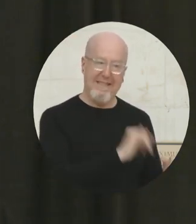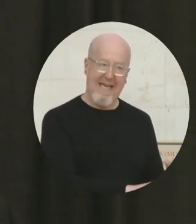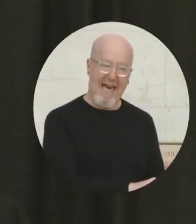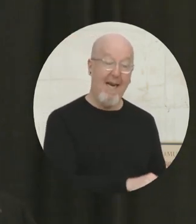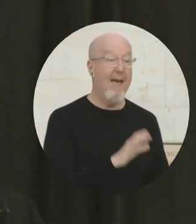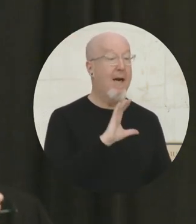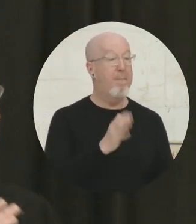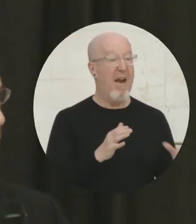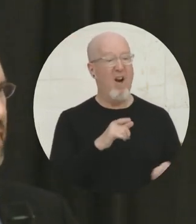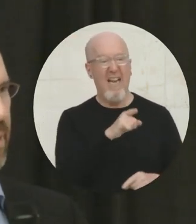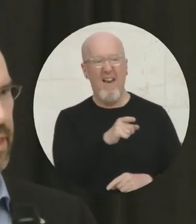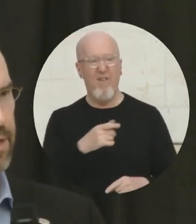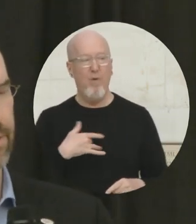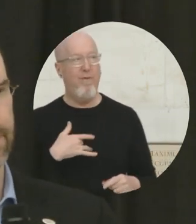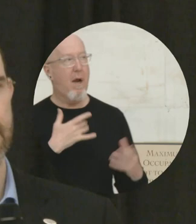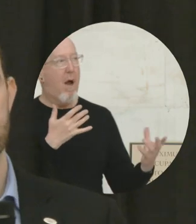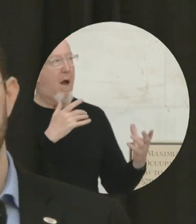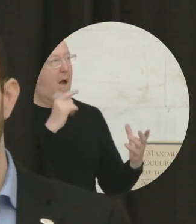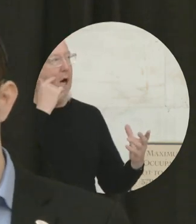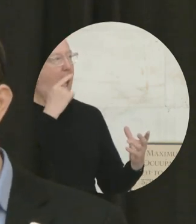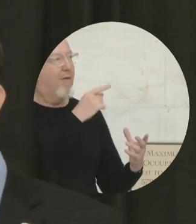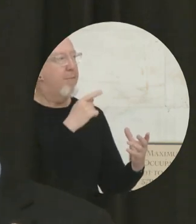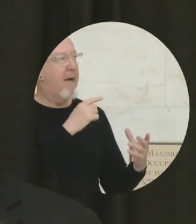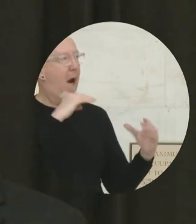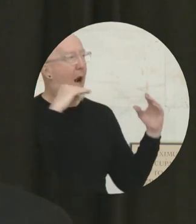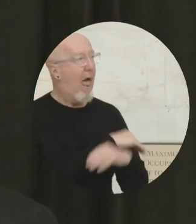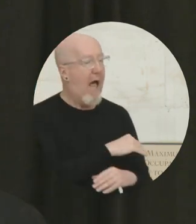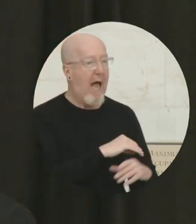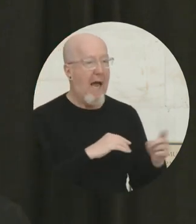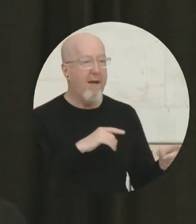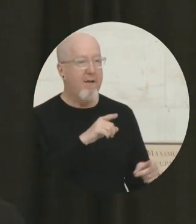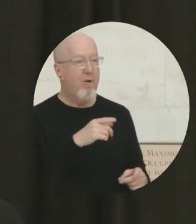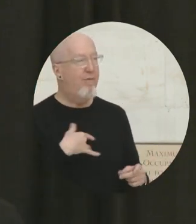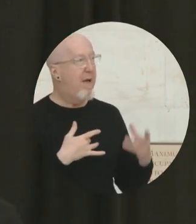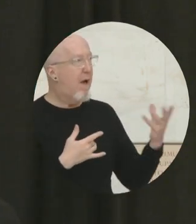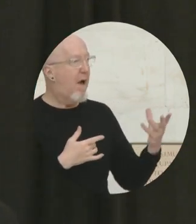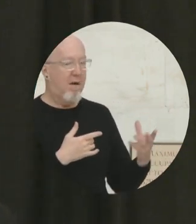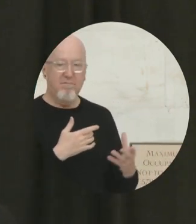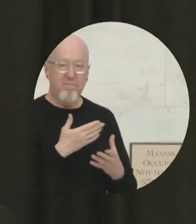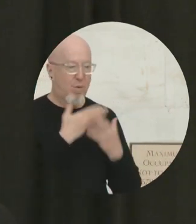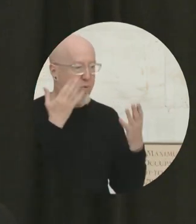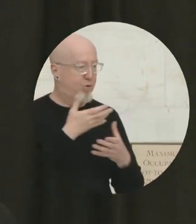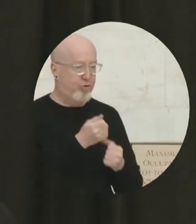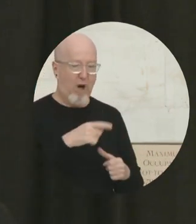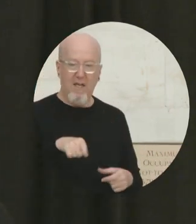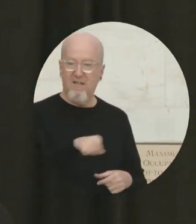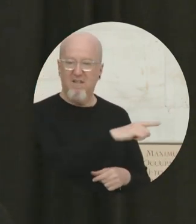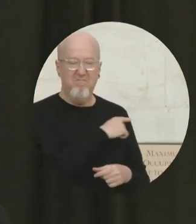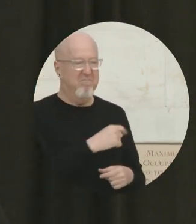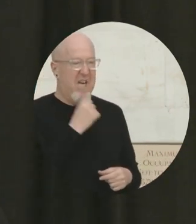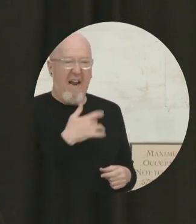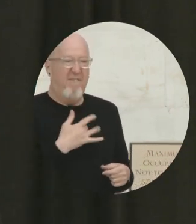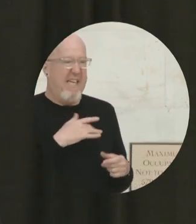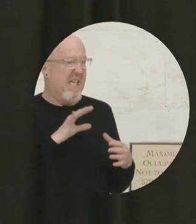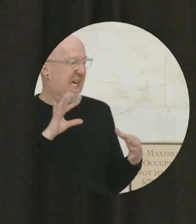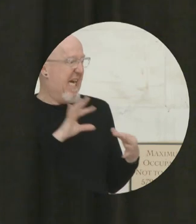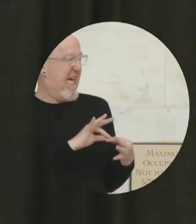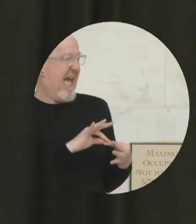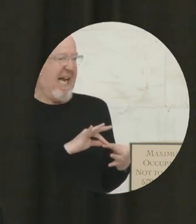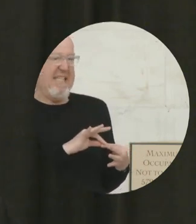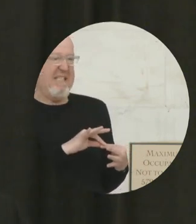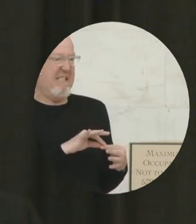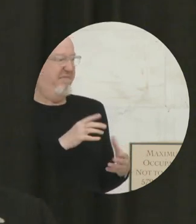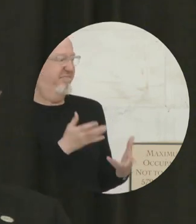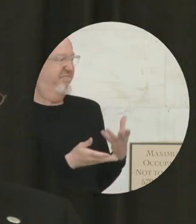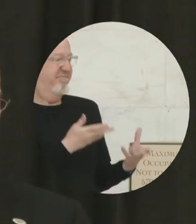contrast, if you feel betrayed by leaders, if you don't have trust with people living nearby, if you don't have sense of neighborhoods, then coming back will be